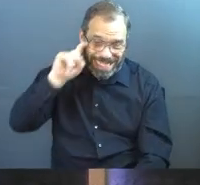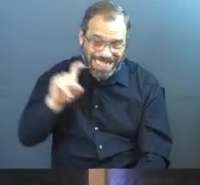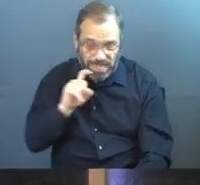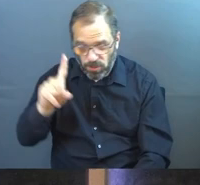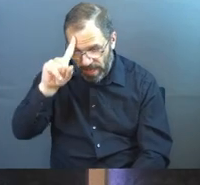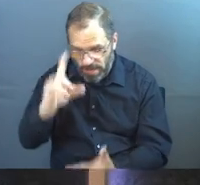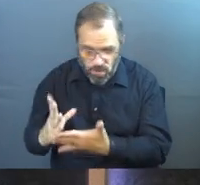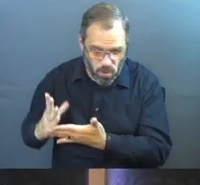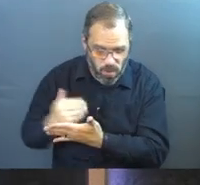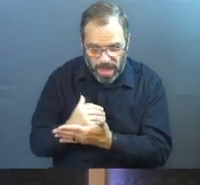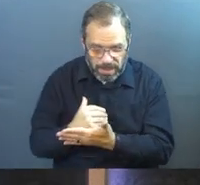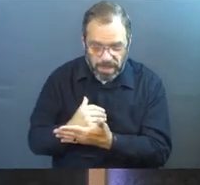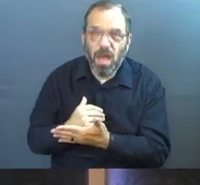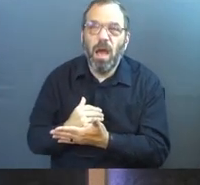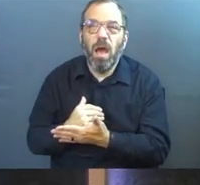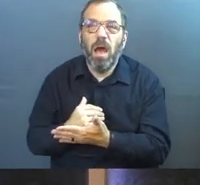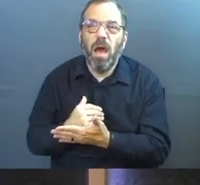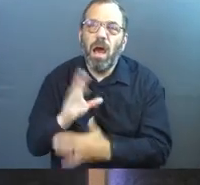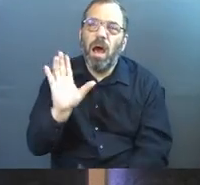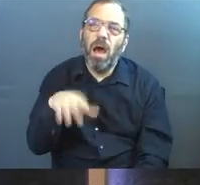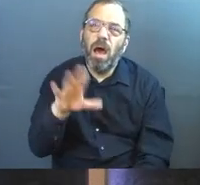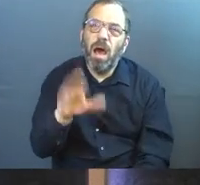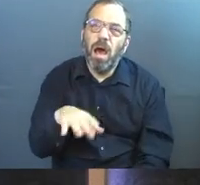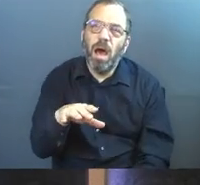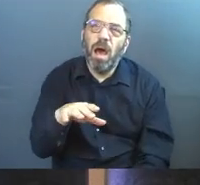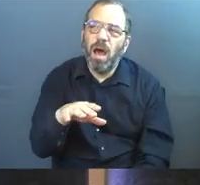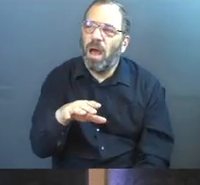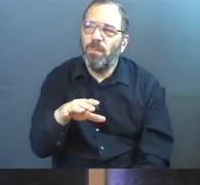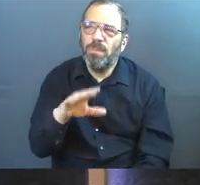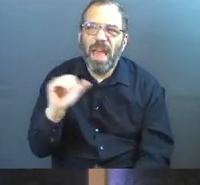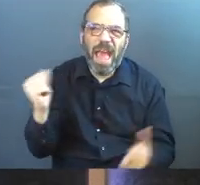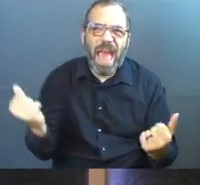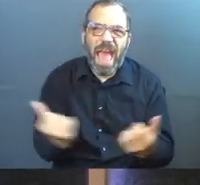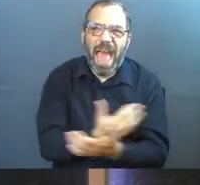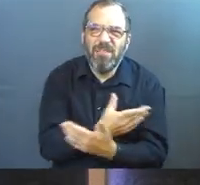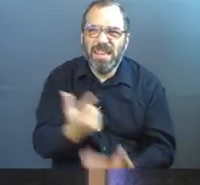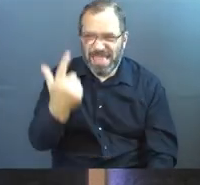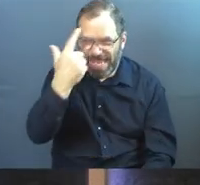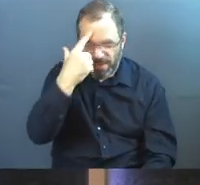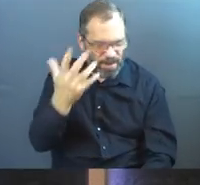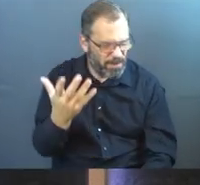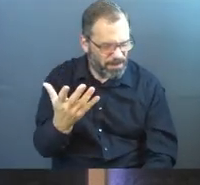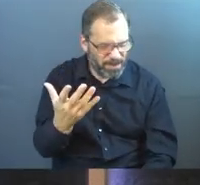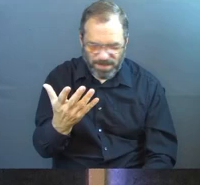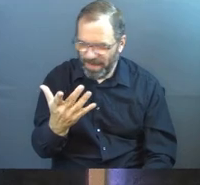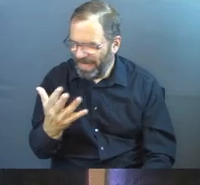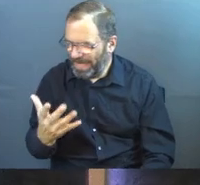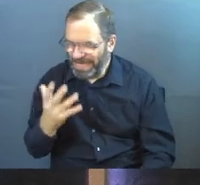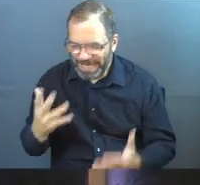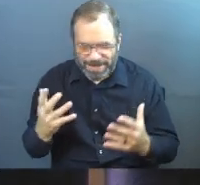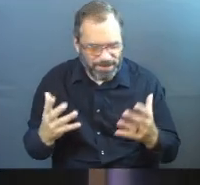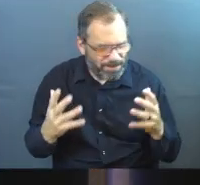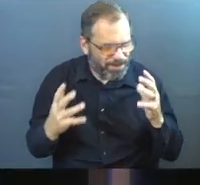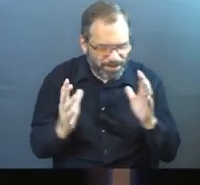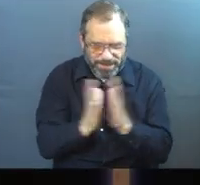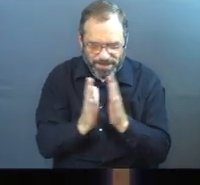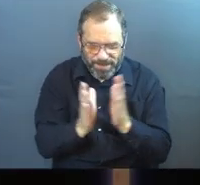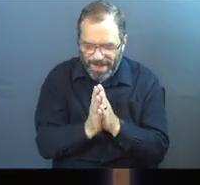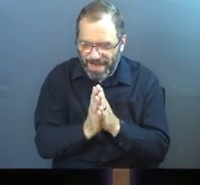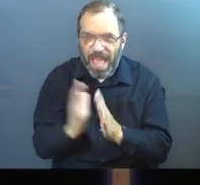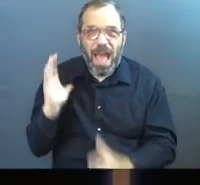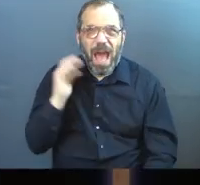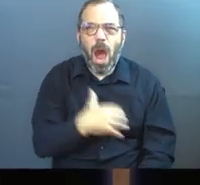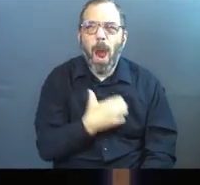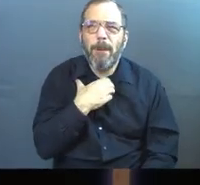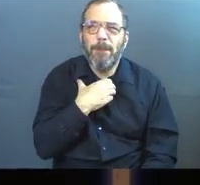immorality. Just insert in your mind for a second, every single thing about our